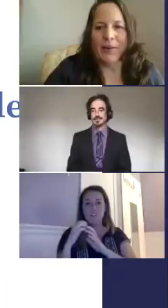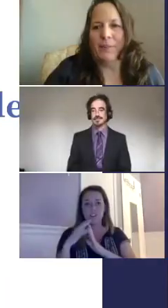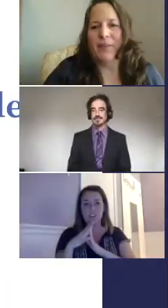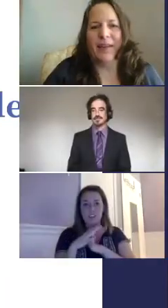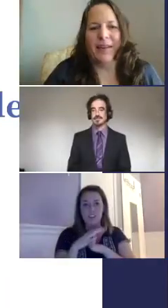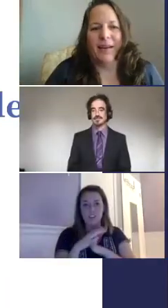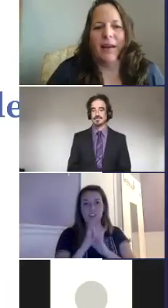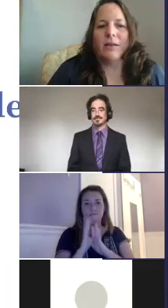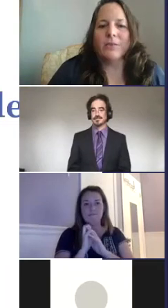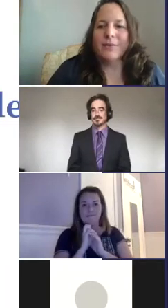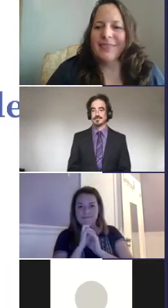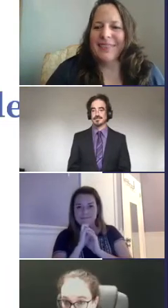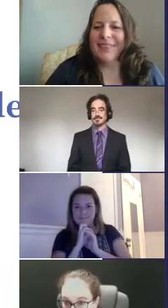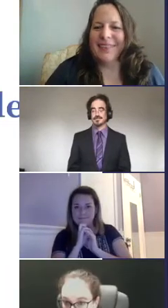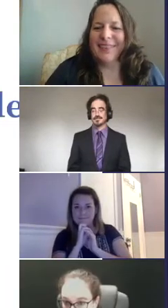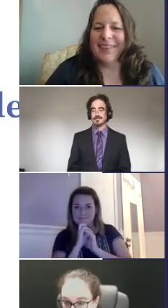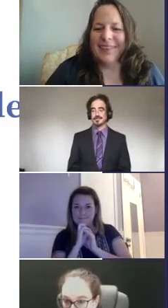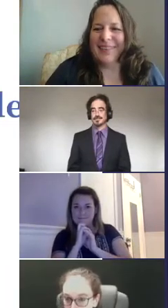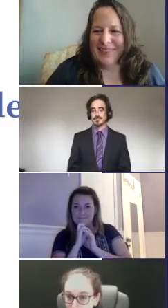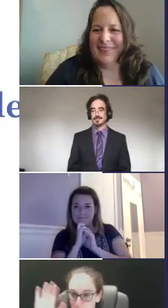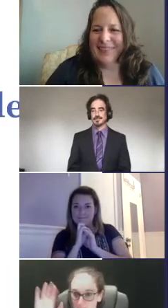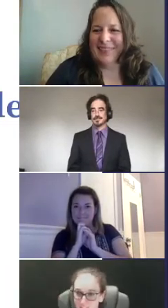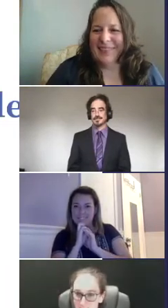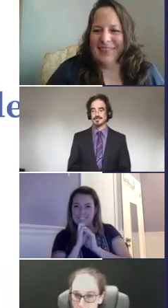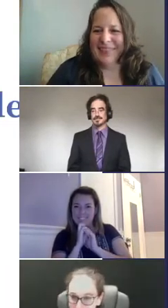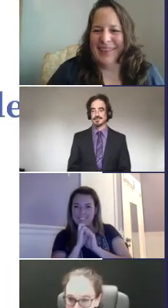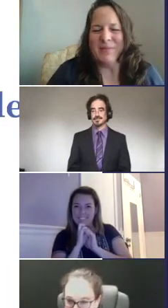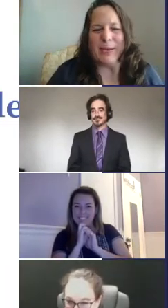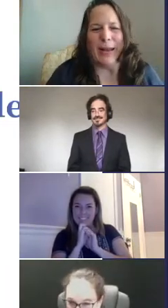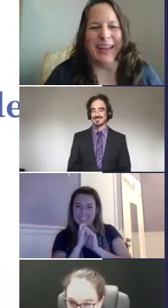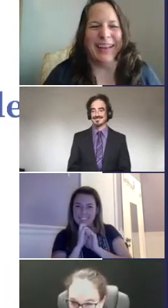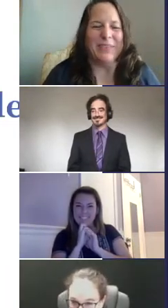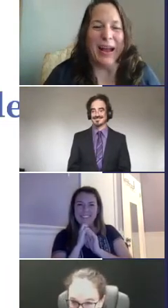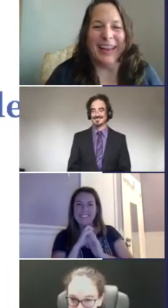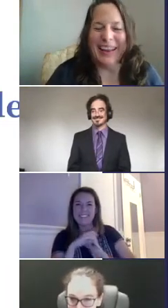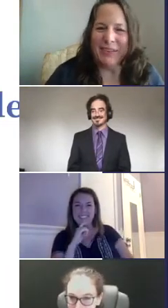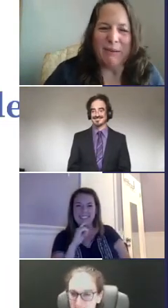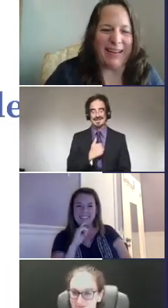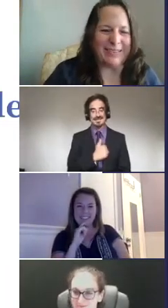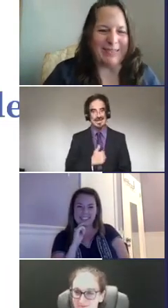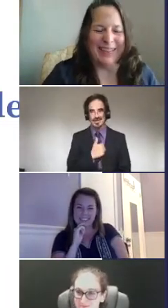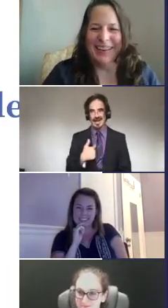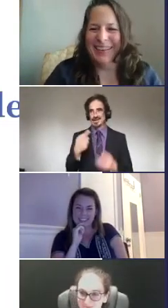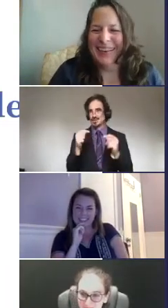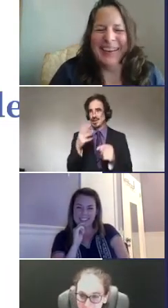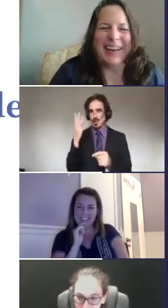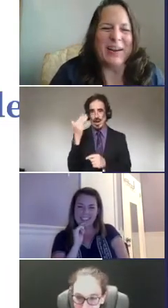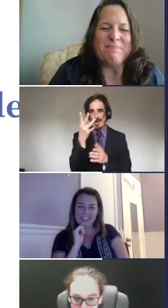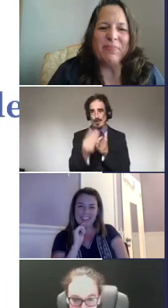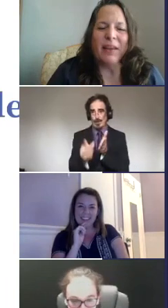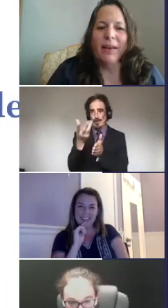Okay. Would you like me to take over? I'm happy to. Oh, no, you're back. Never mind. I'm sorry. I'm trying. I don't know why I was doing that.